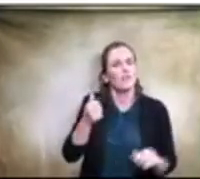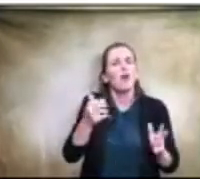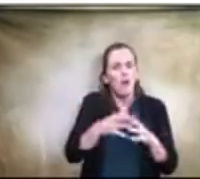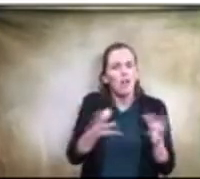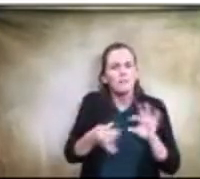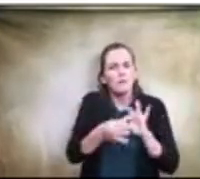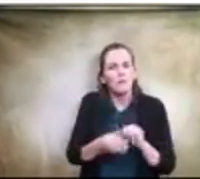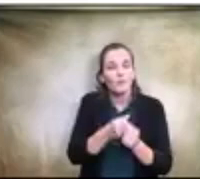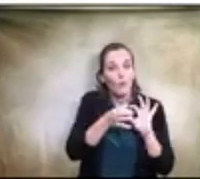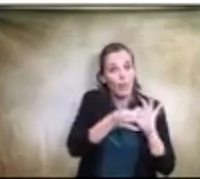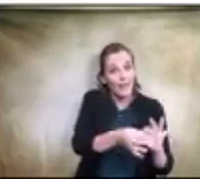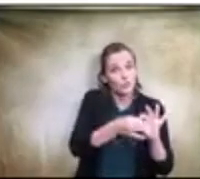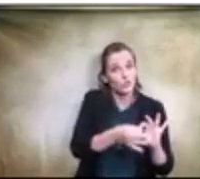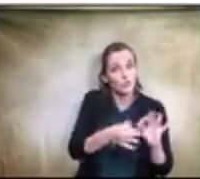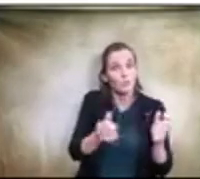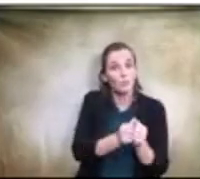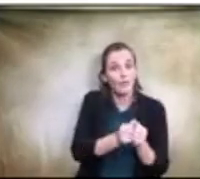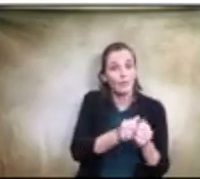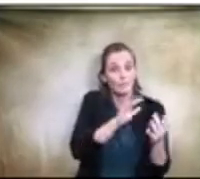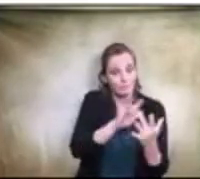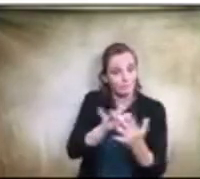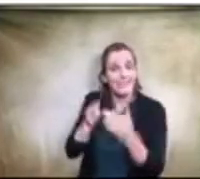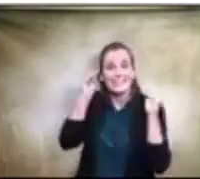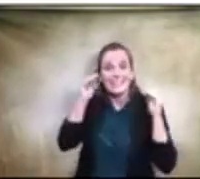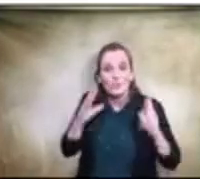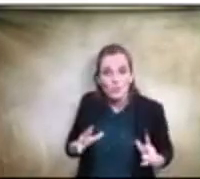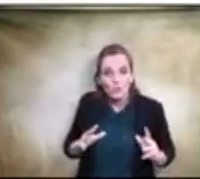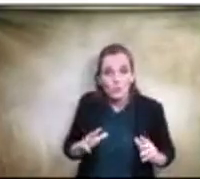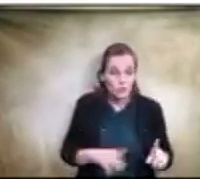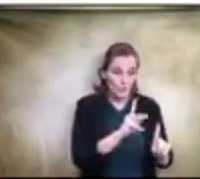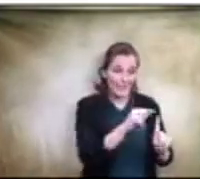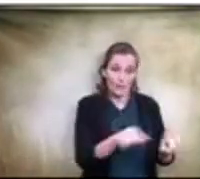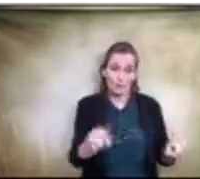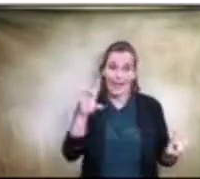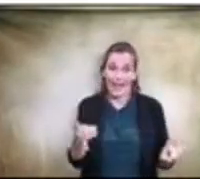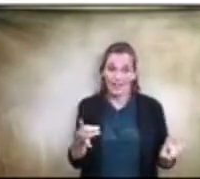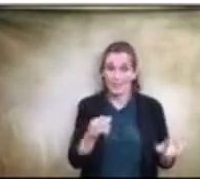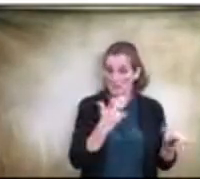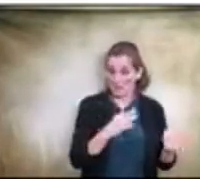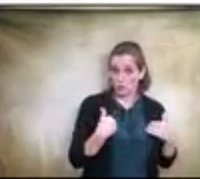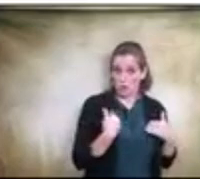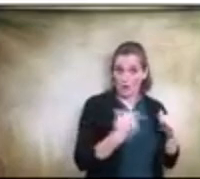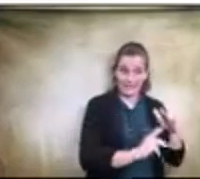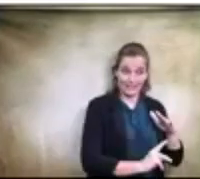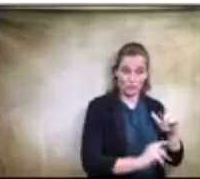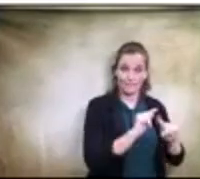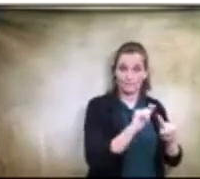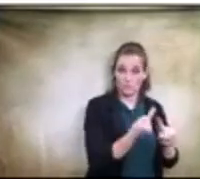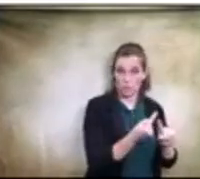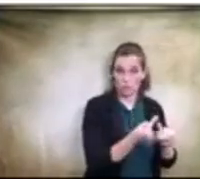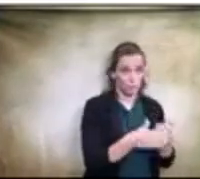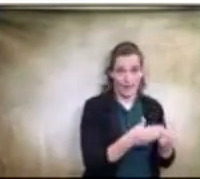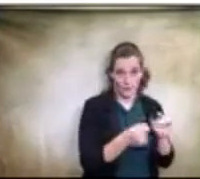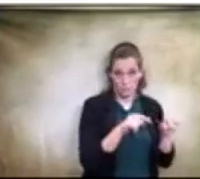with their teachers. So in a K-8 campus where a youngster may start at kindergarten, first grade, whatever the earlier grades are, and